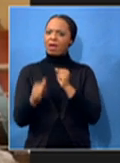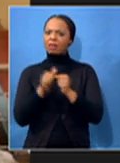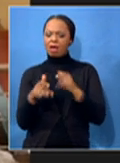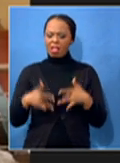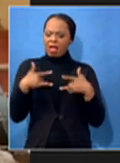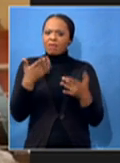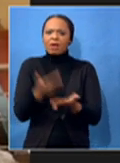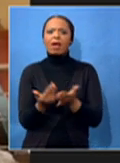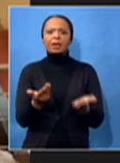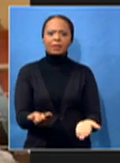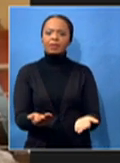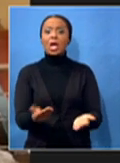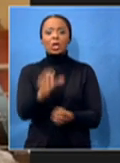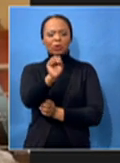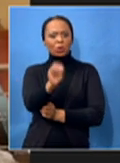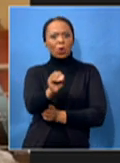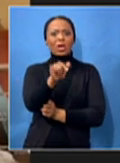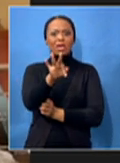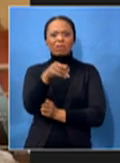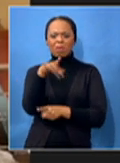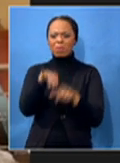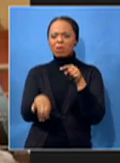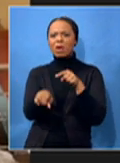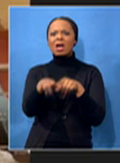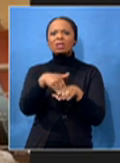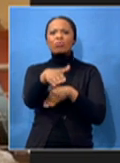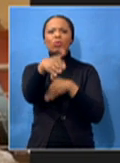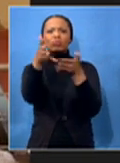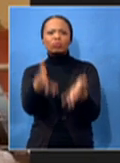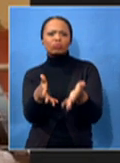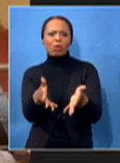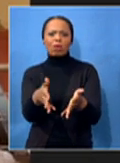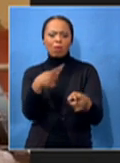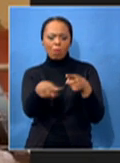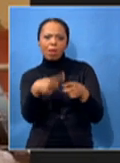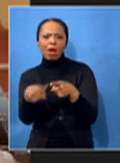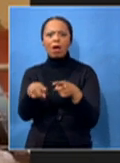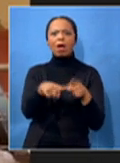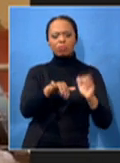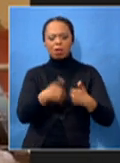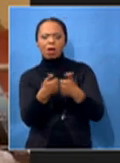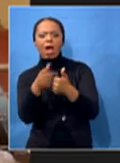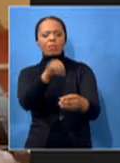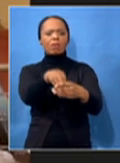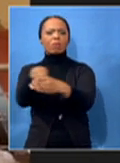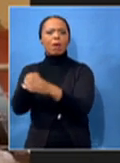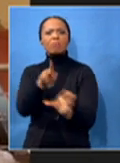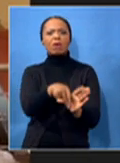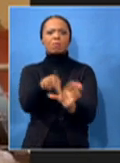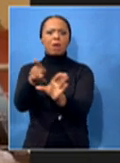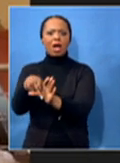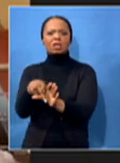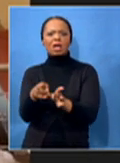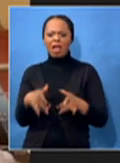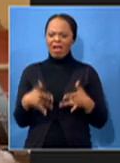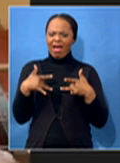introduced into this kind of sport, it was always a saying that you can make a living